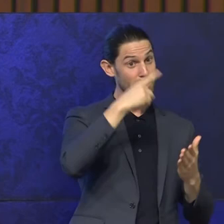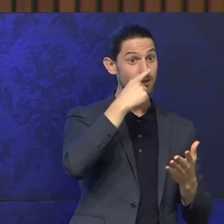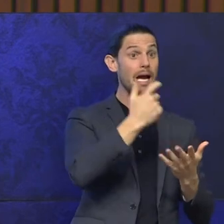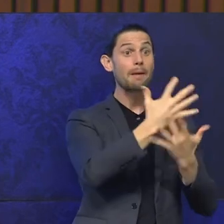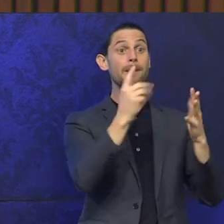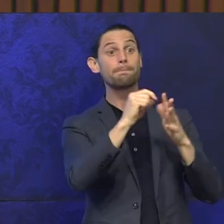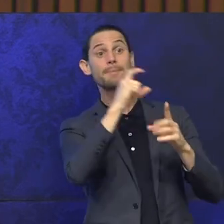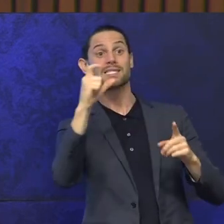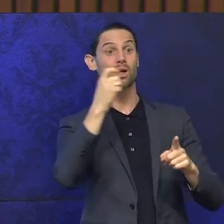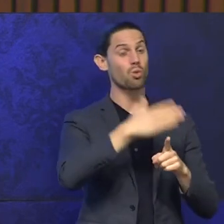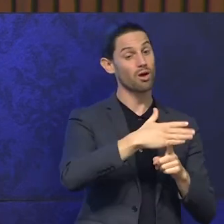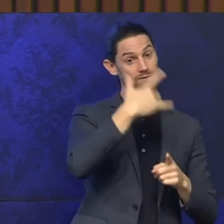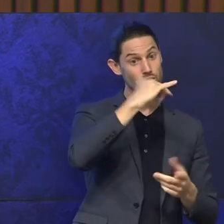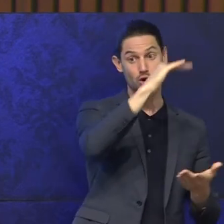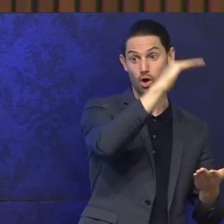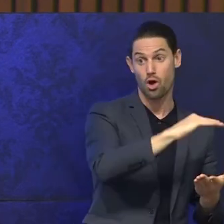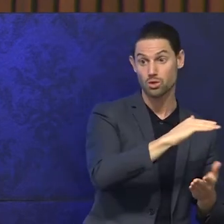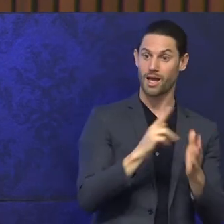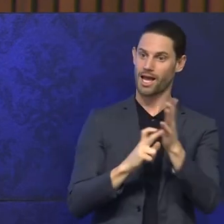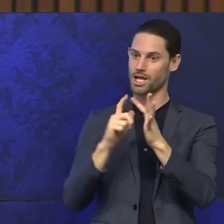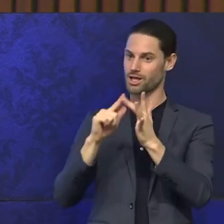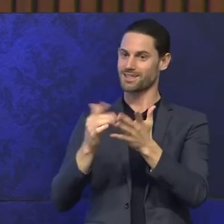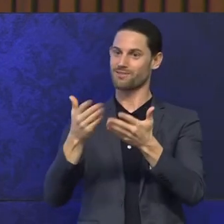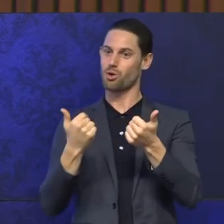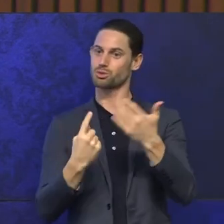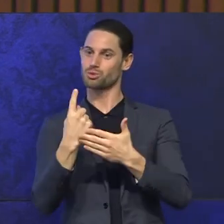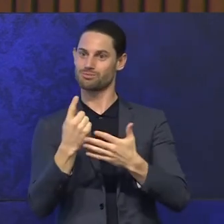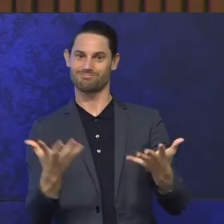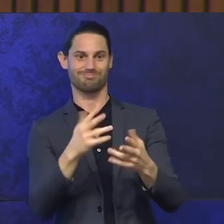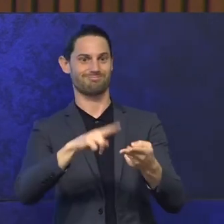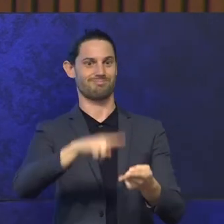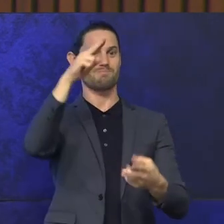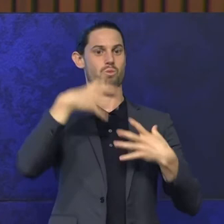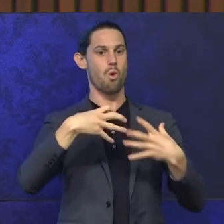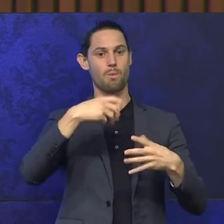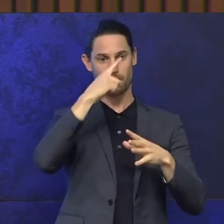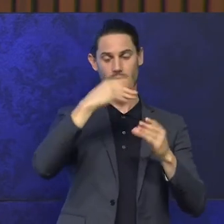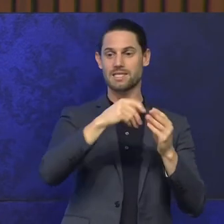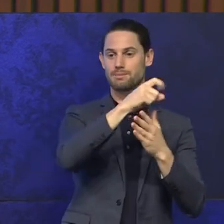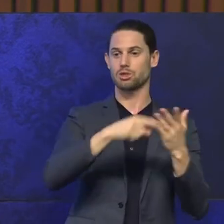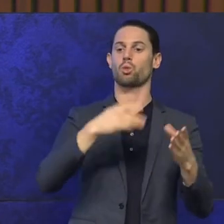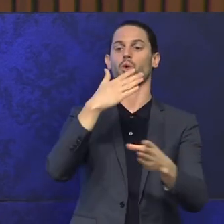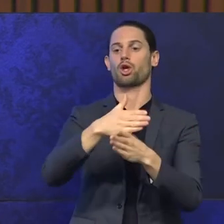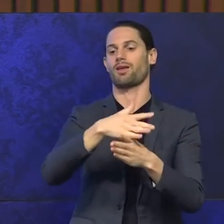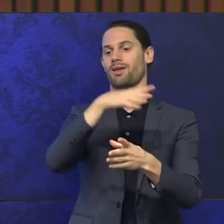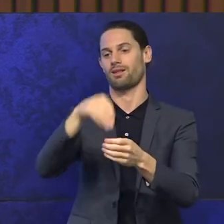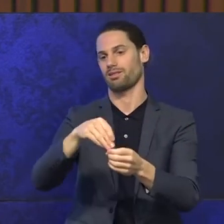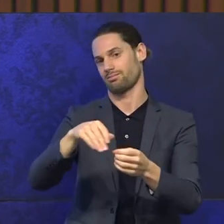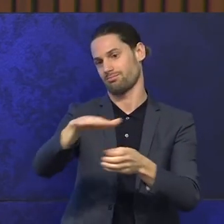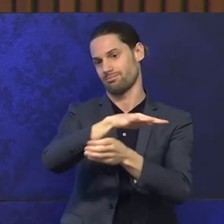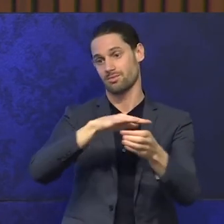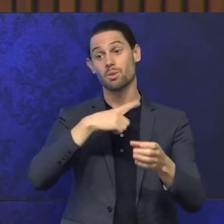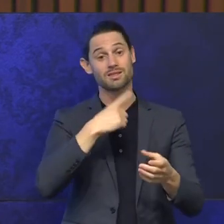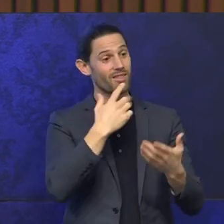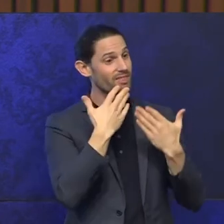Today isn't about us, it is about you. I do hope you enjoy your time today. I did want to acknowledge Melissa and Natasha, who are fantastic